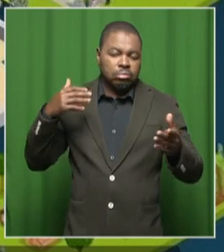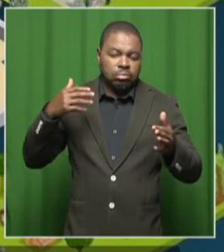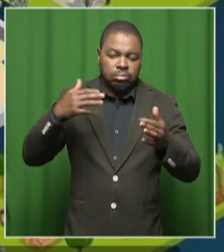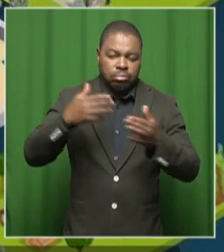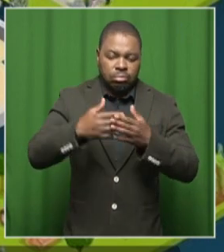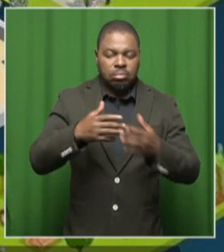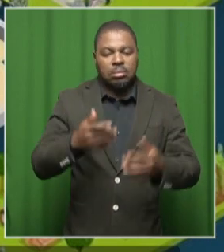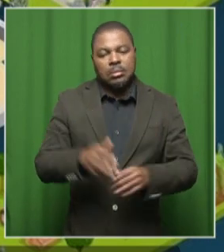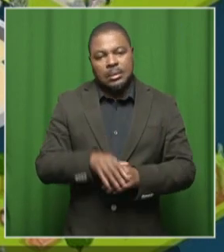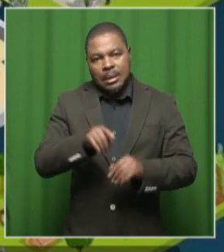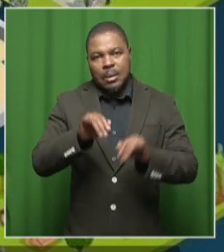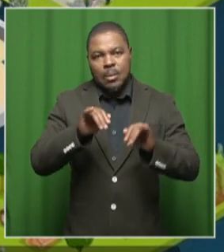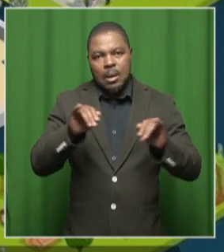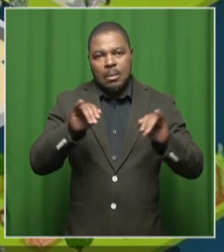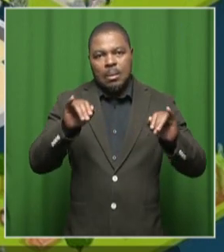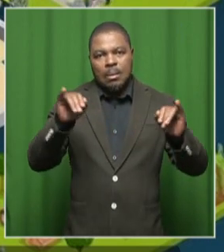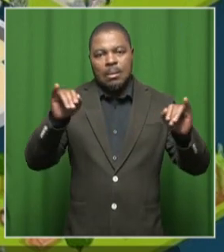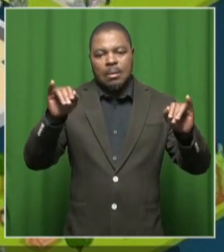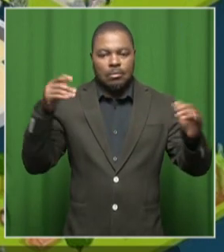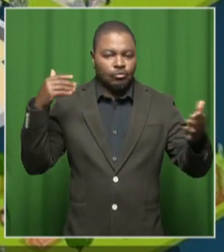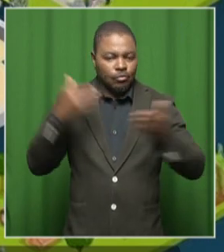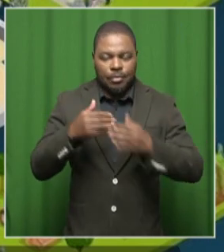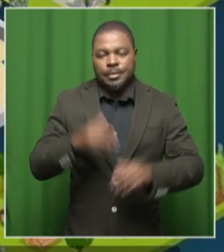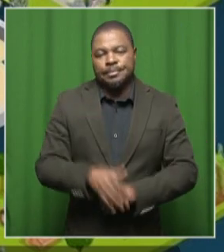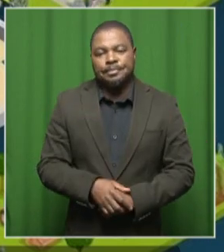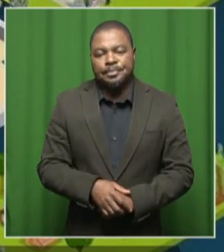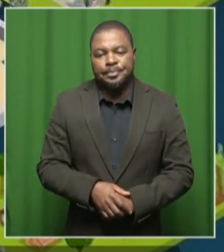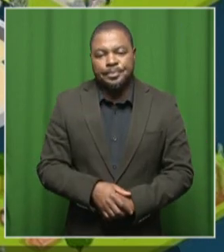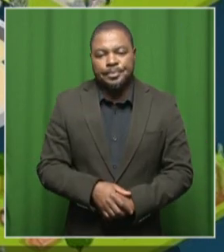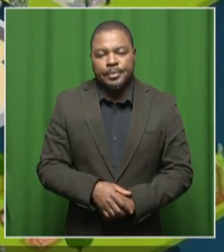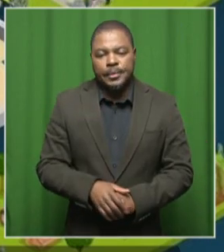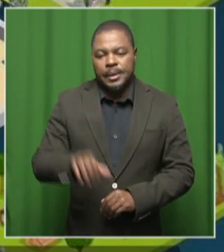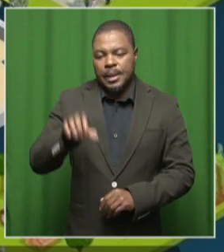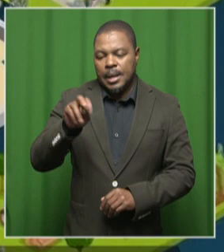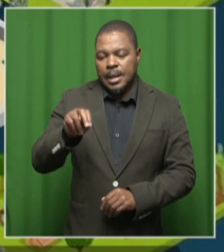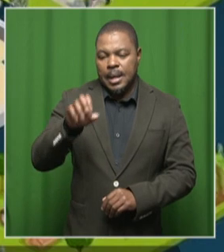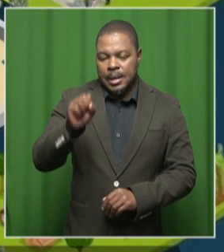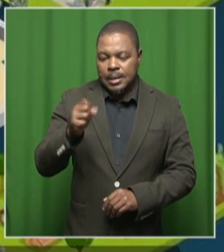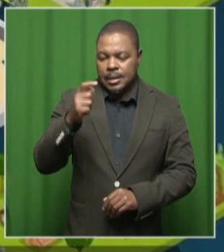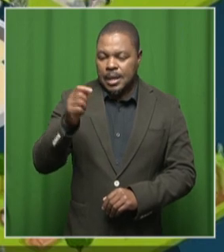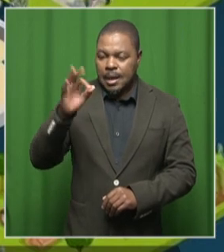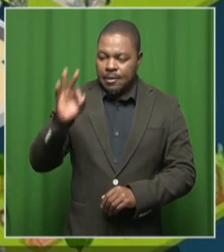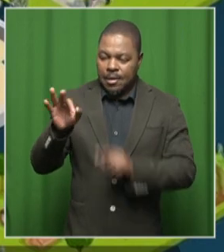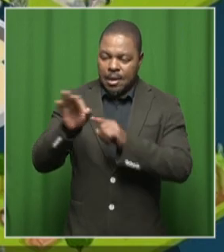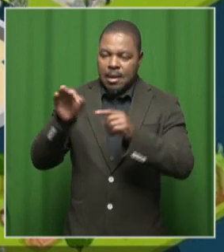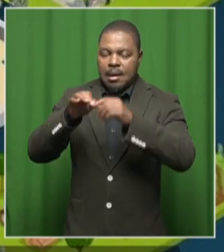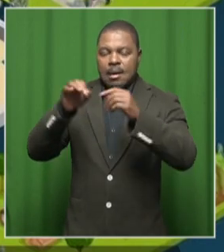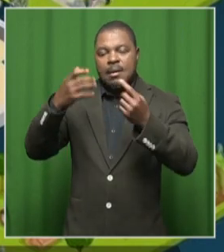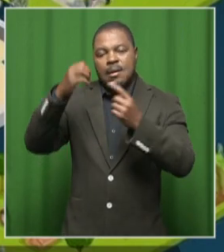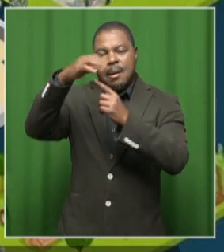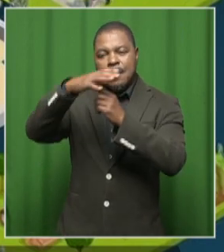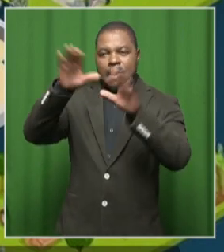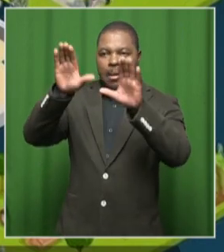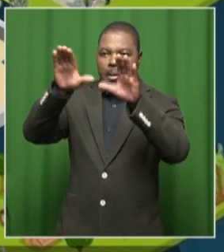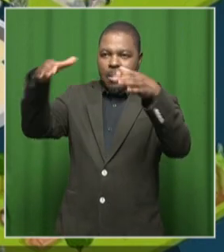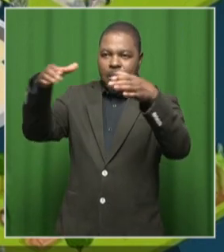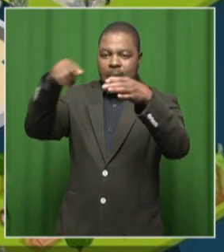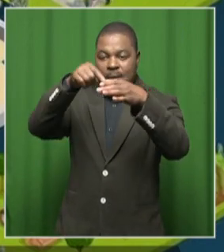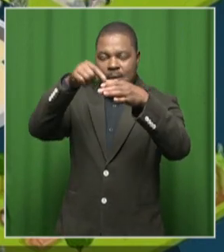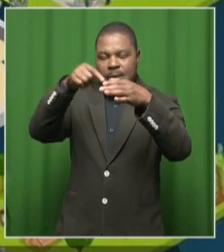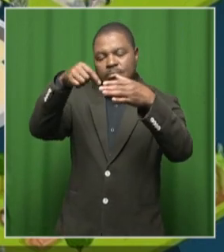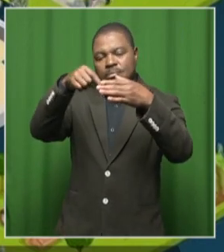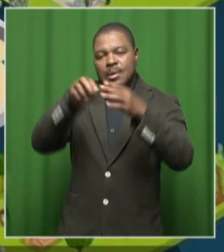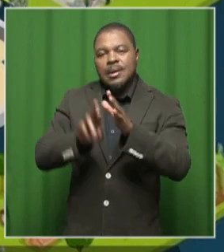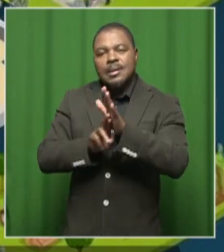slowly worse. Yes. And the NSTF is an umbrella organization representing the majority of